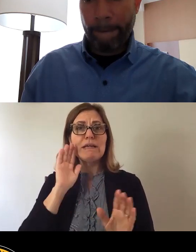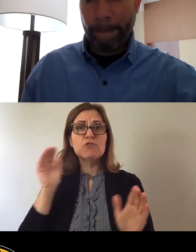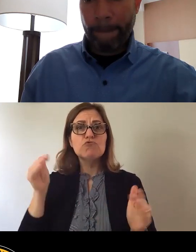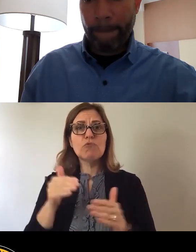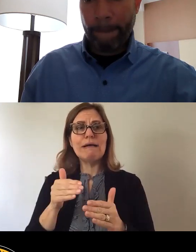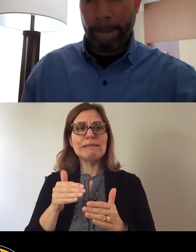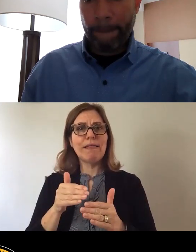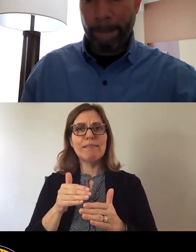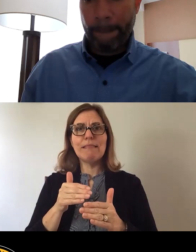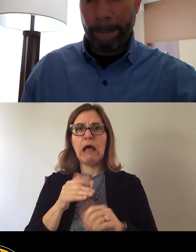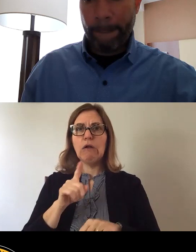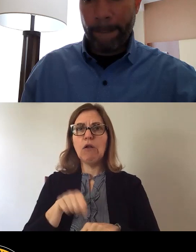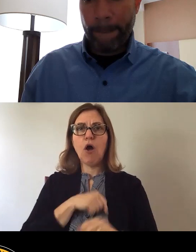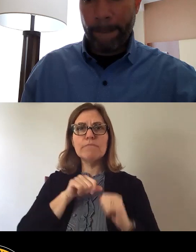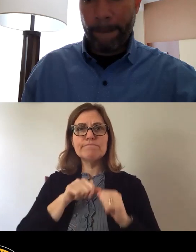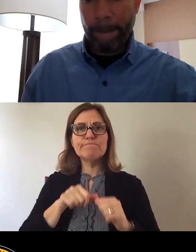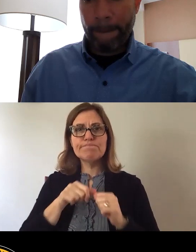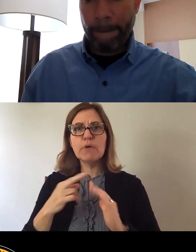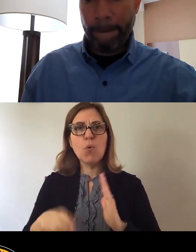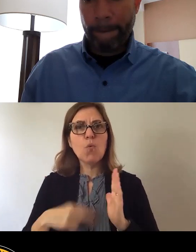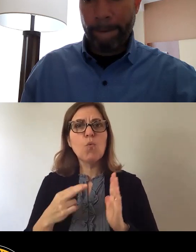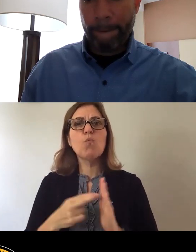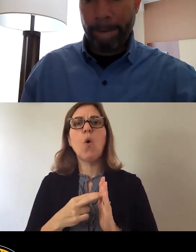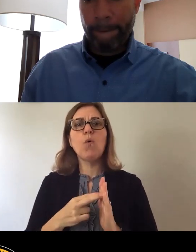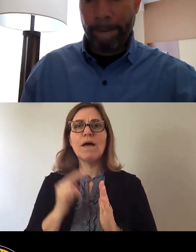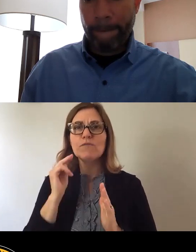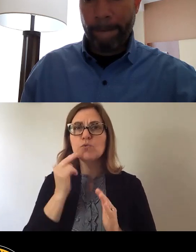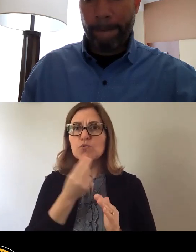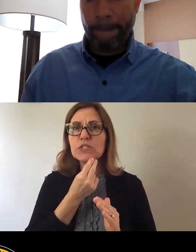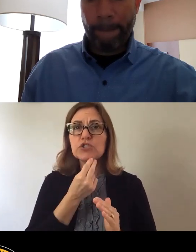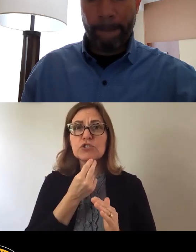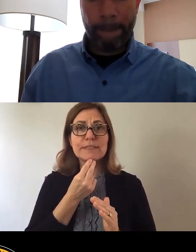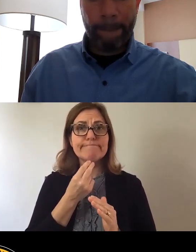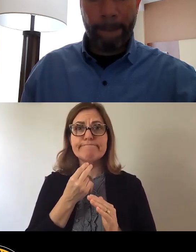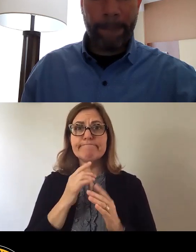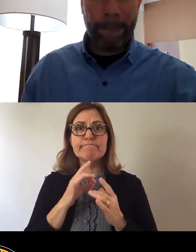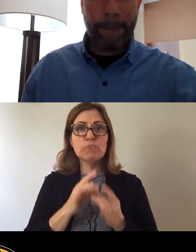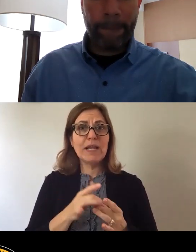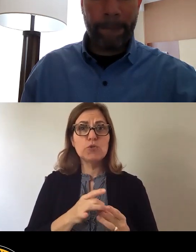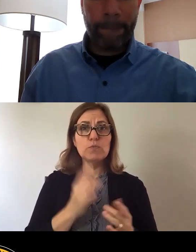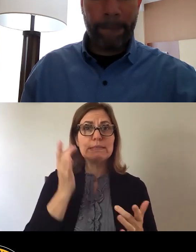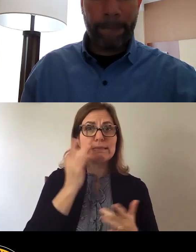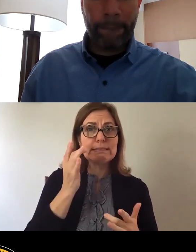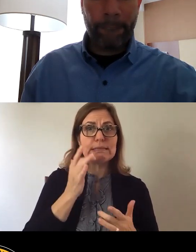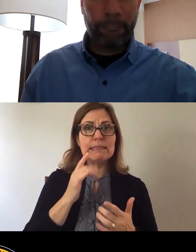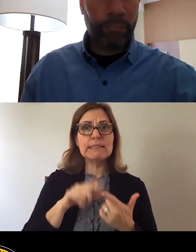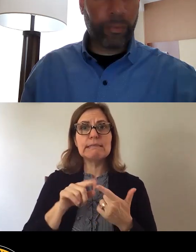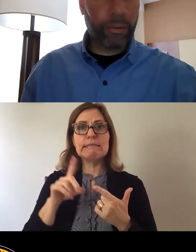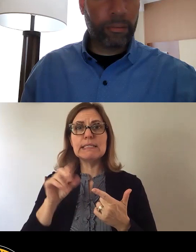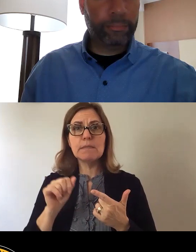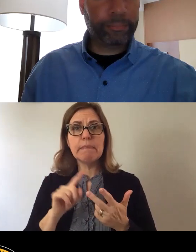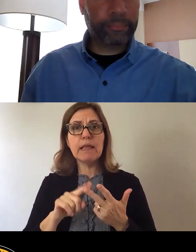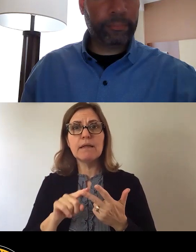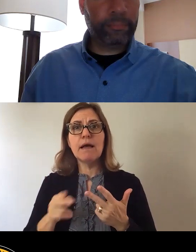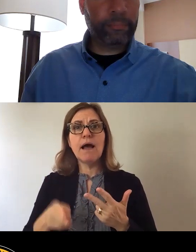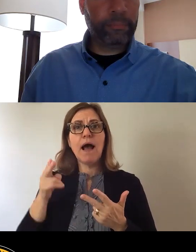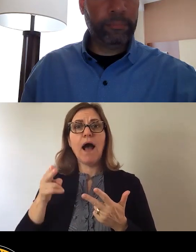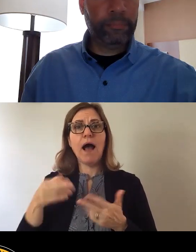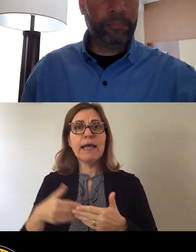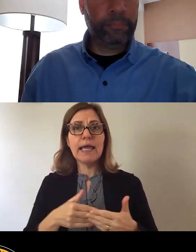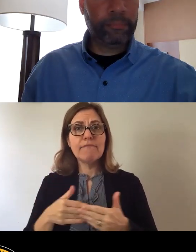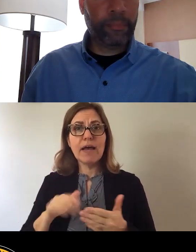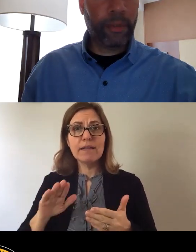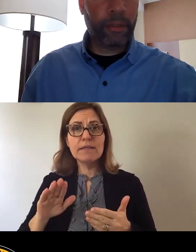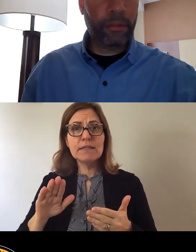nutrition in disease, disability, high infant mortality, death